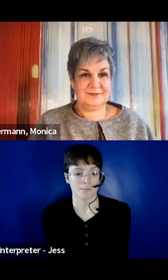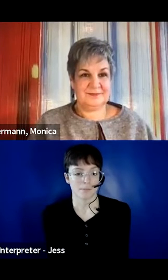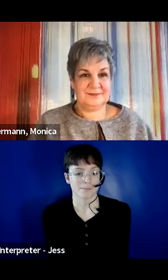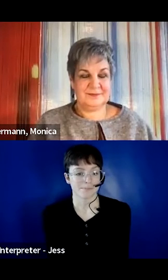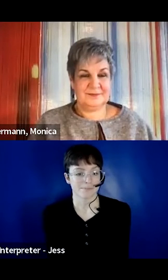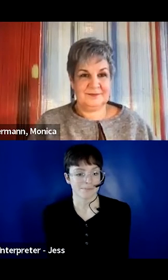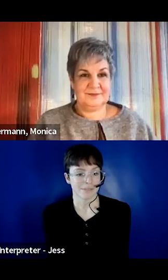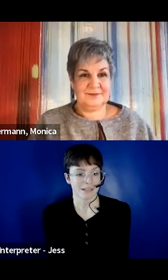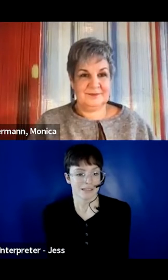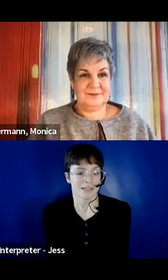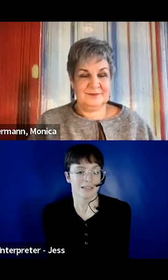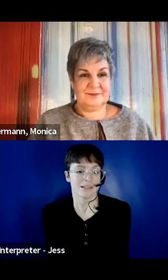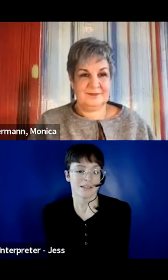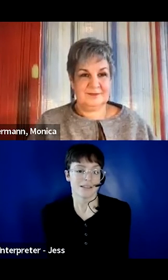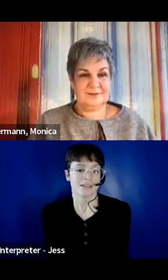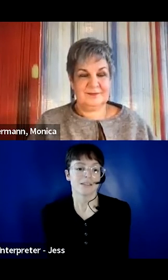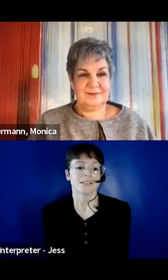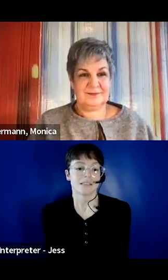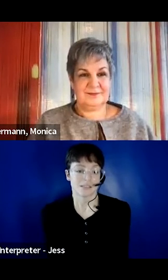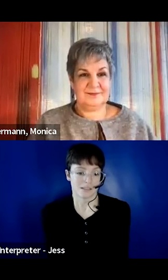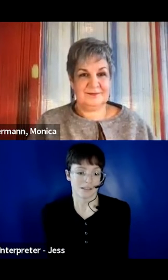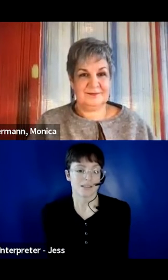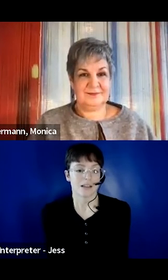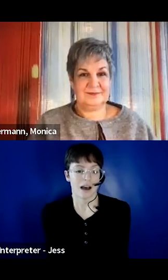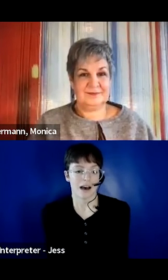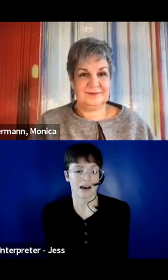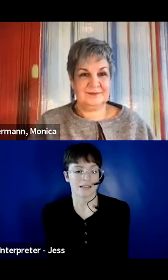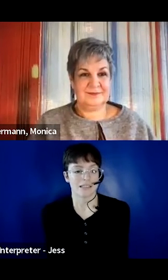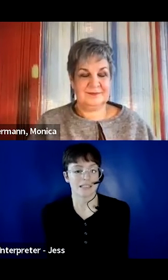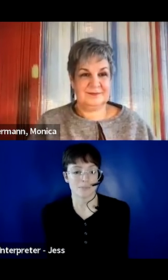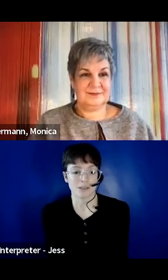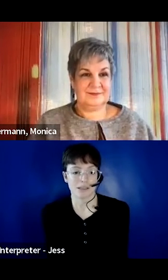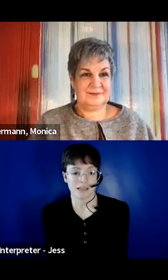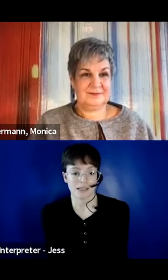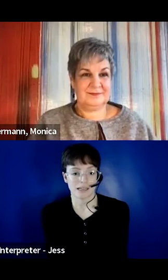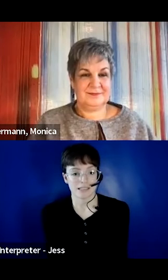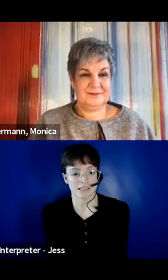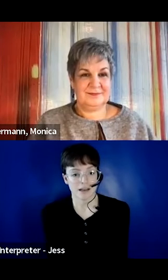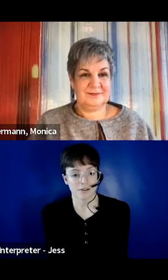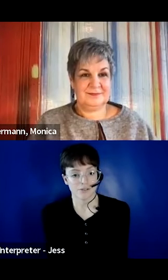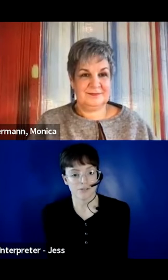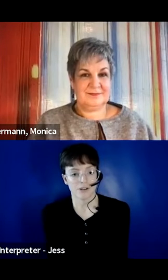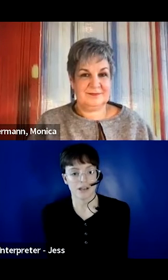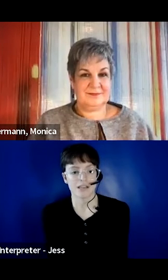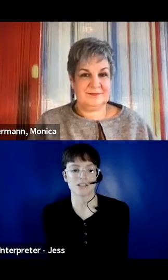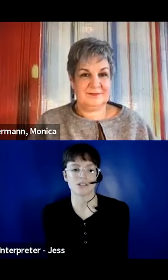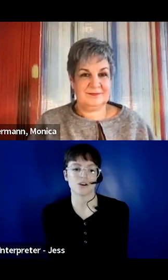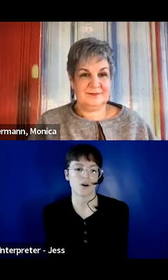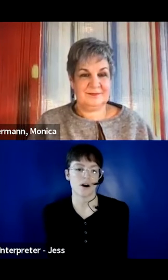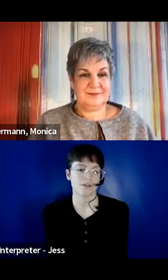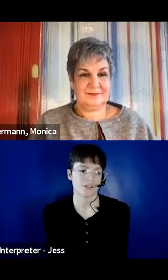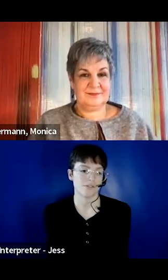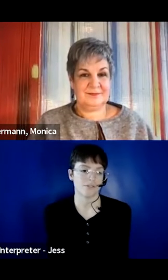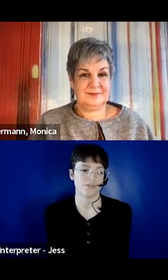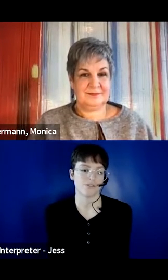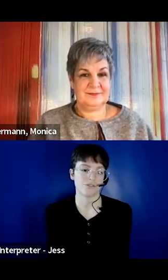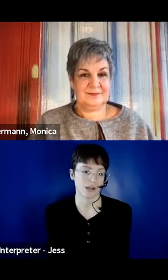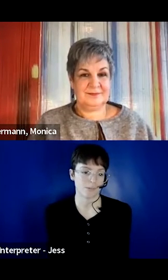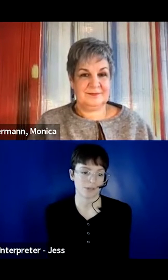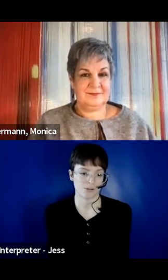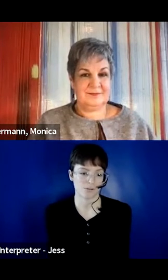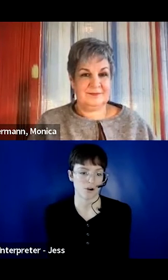disability itself is so often